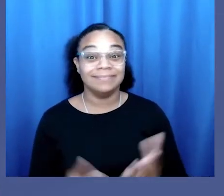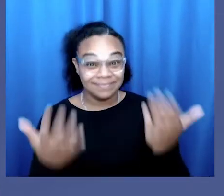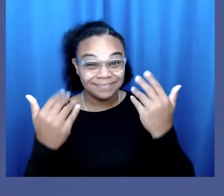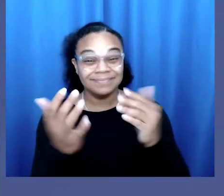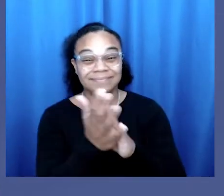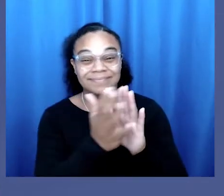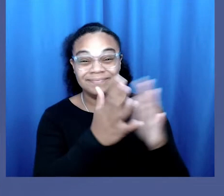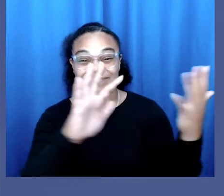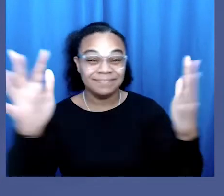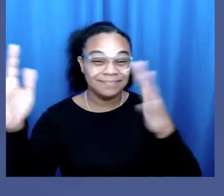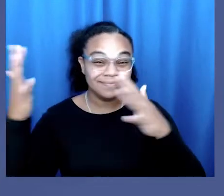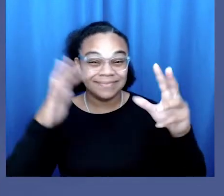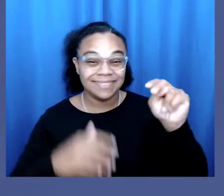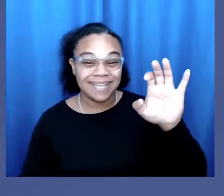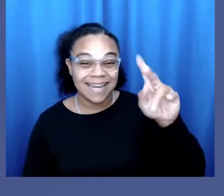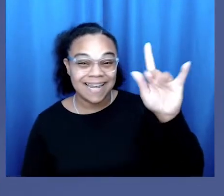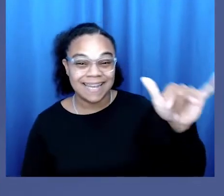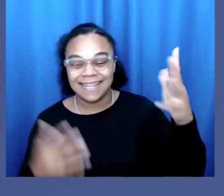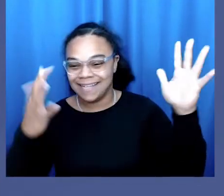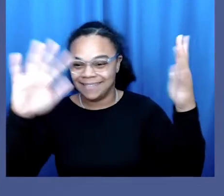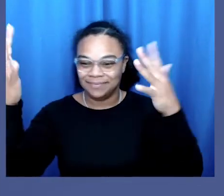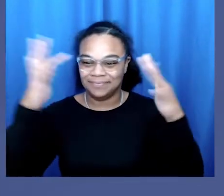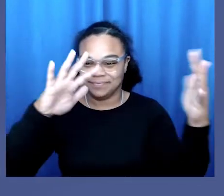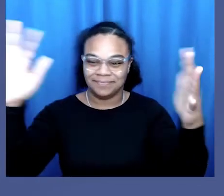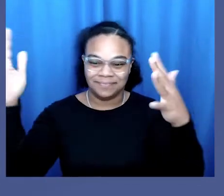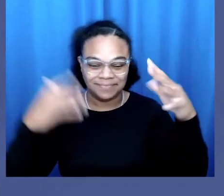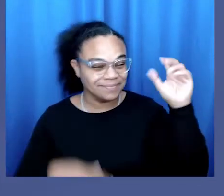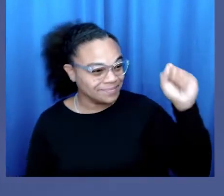So let's give it up for Nikki Gilliland, yes.